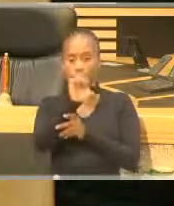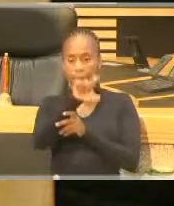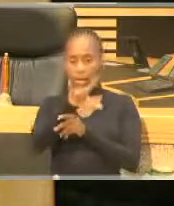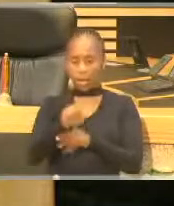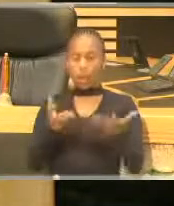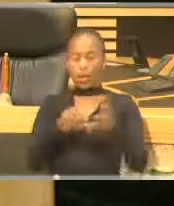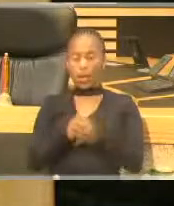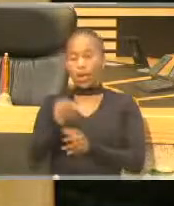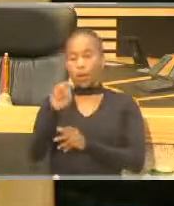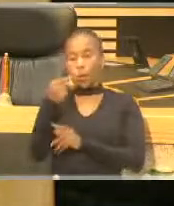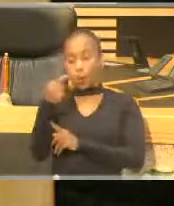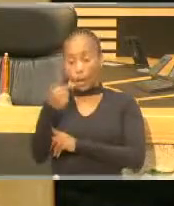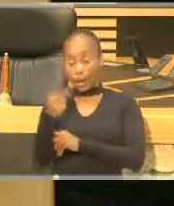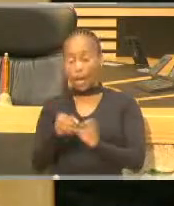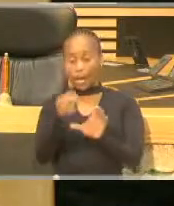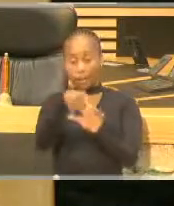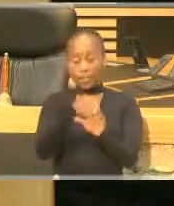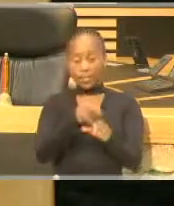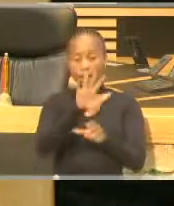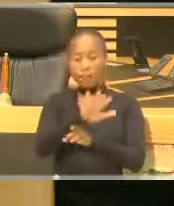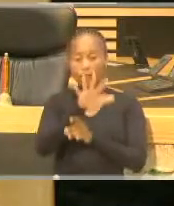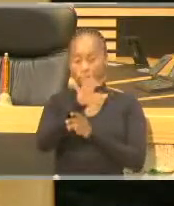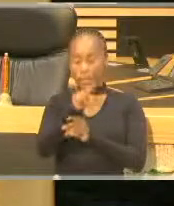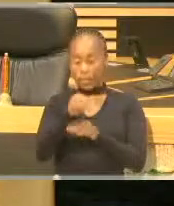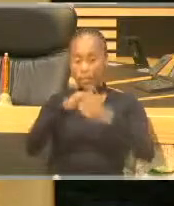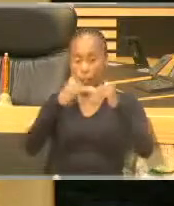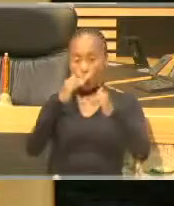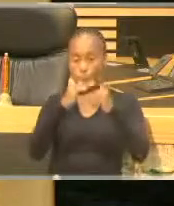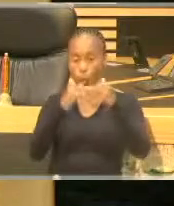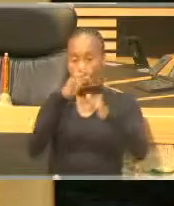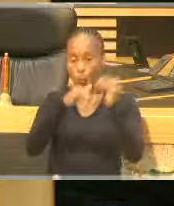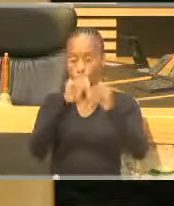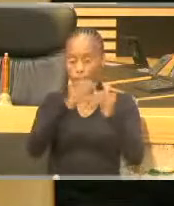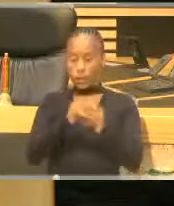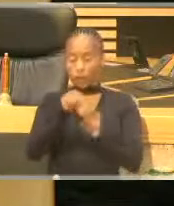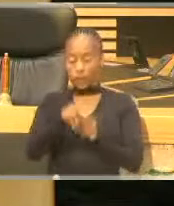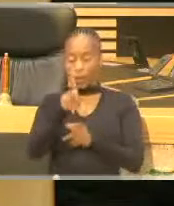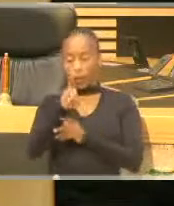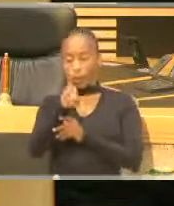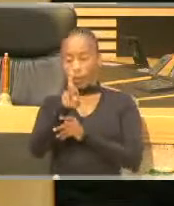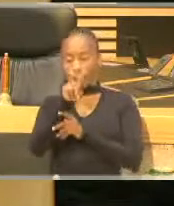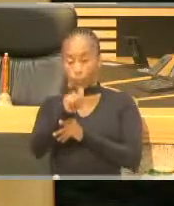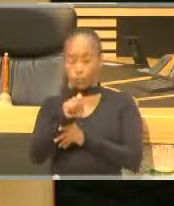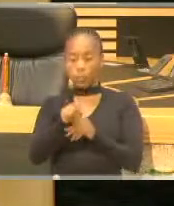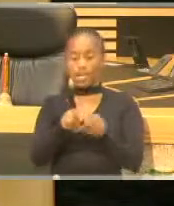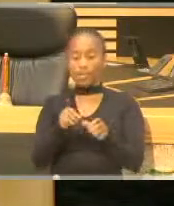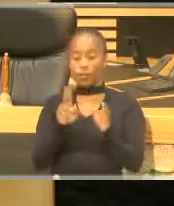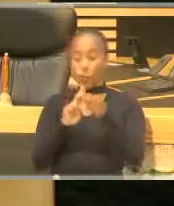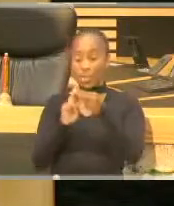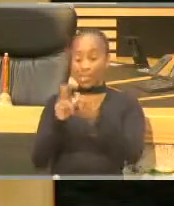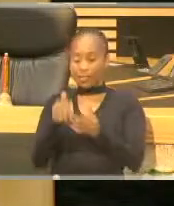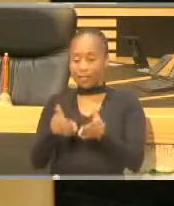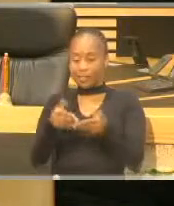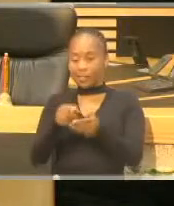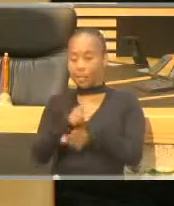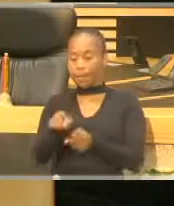15 million rand in the construction of an off-port limited service vessel.